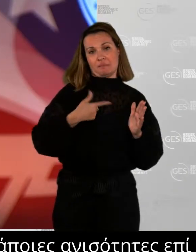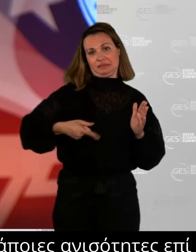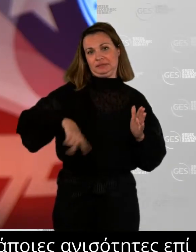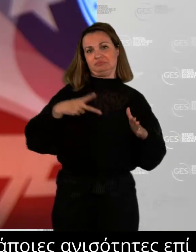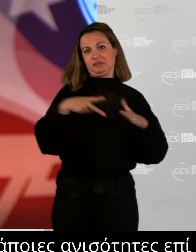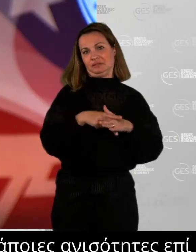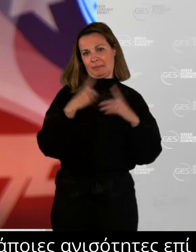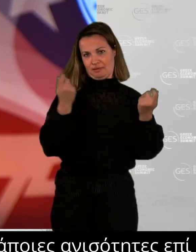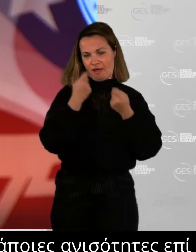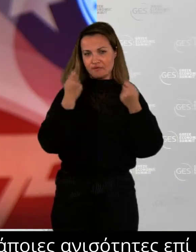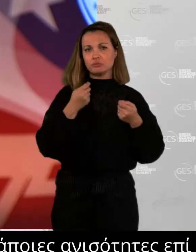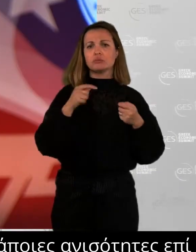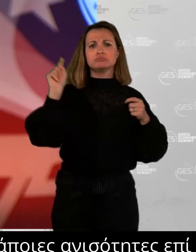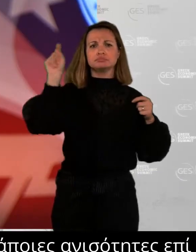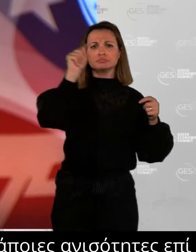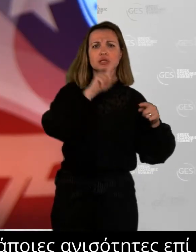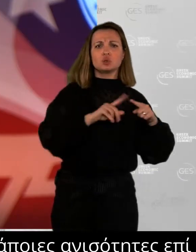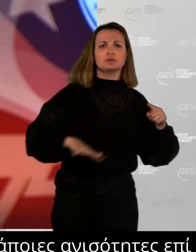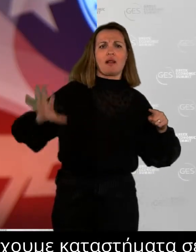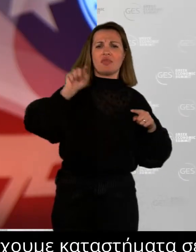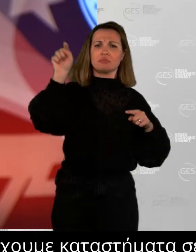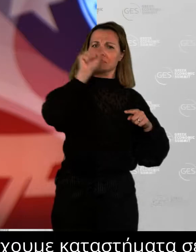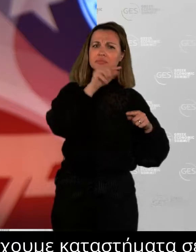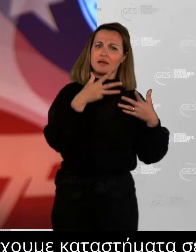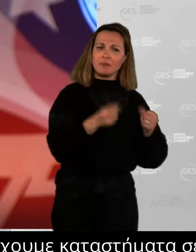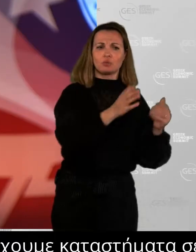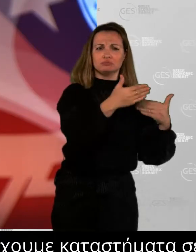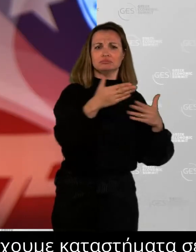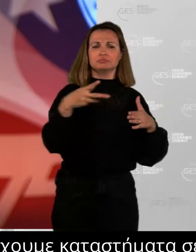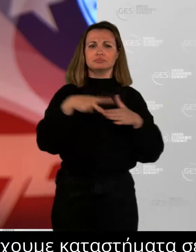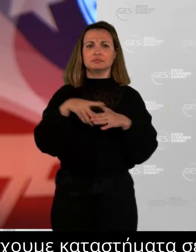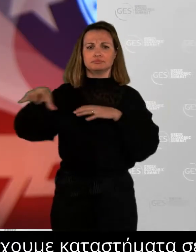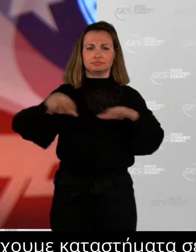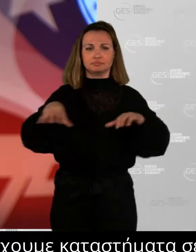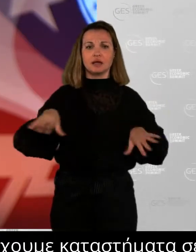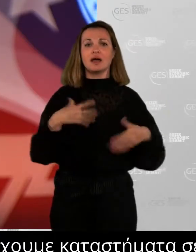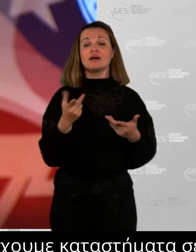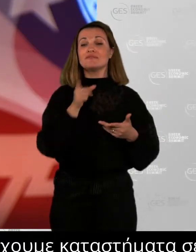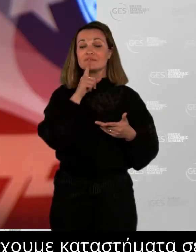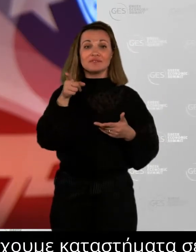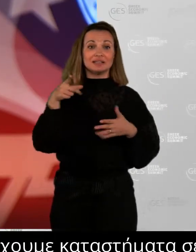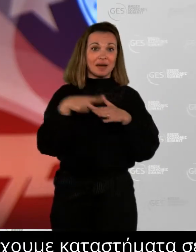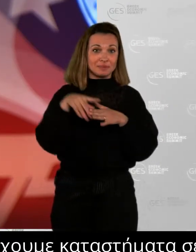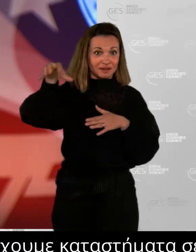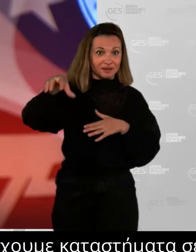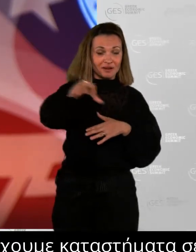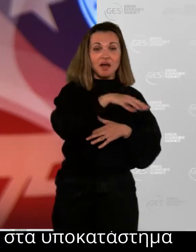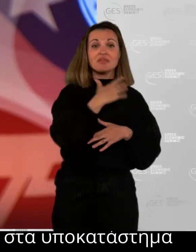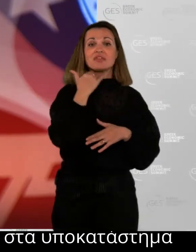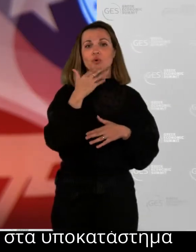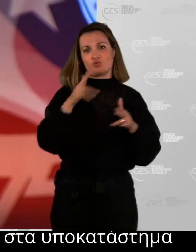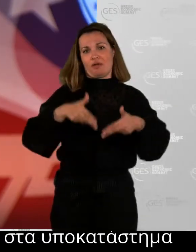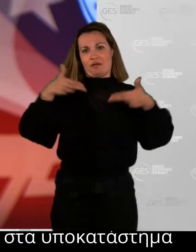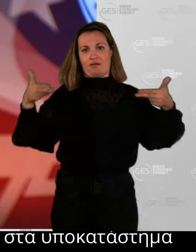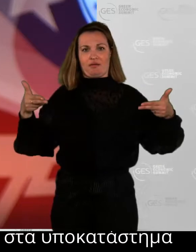our colleagues in the branches, cannot work remotely. So what we had to confront is some people that could work